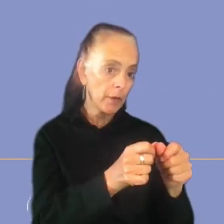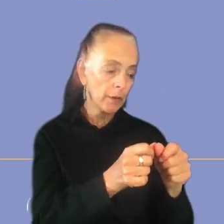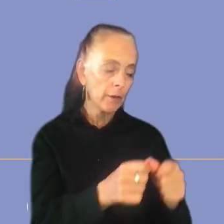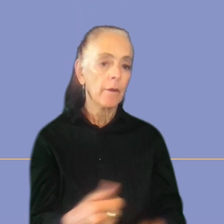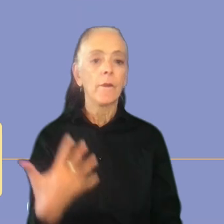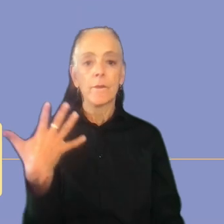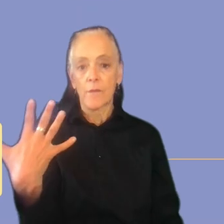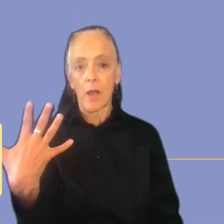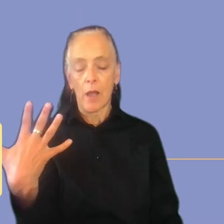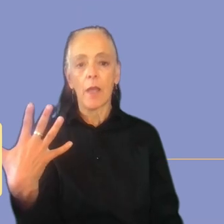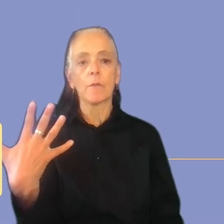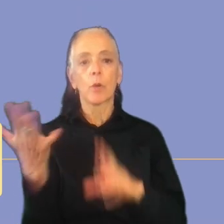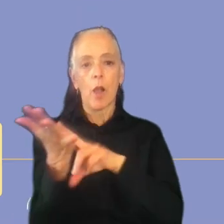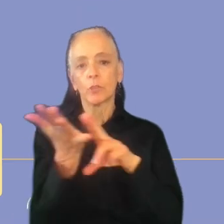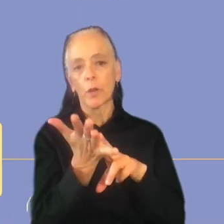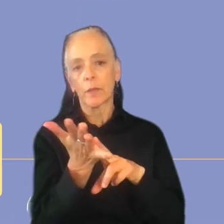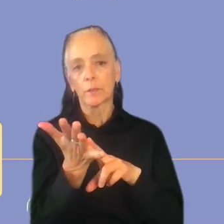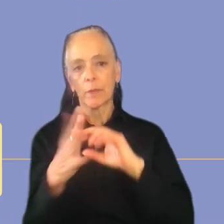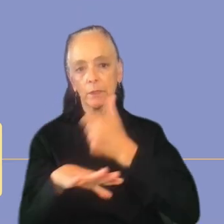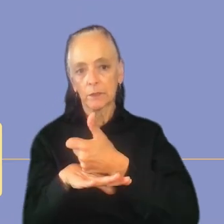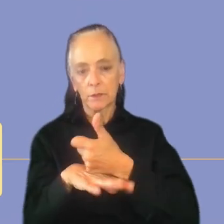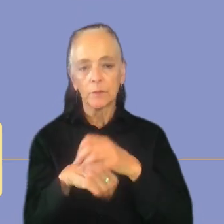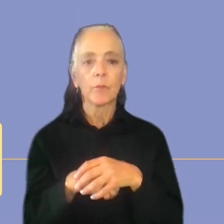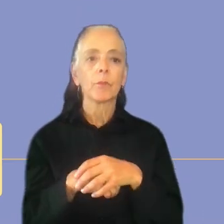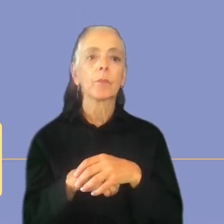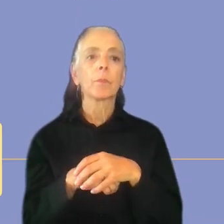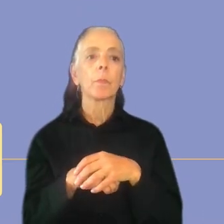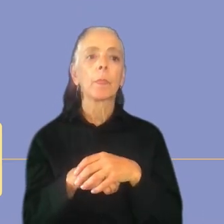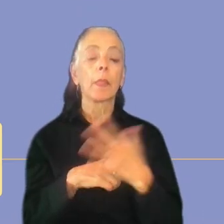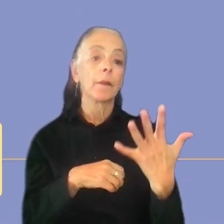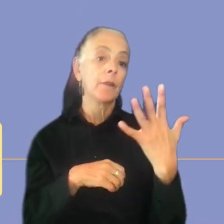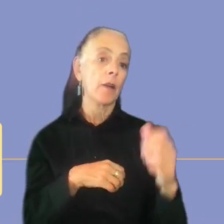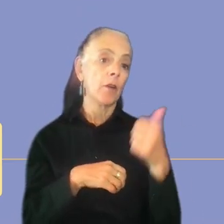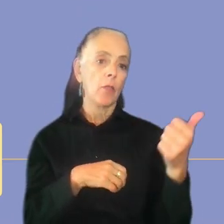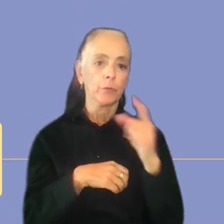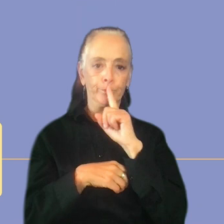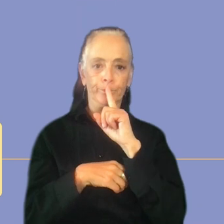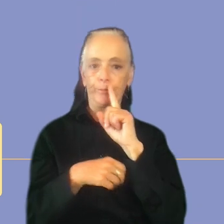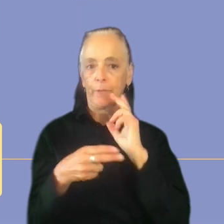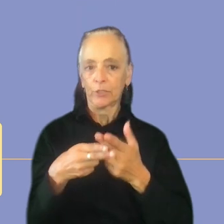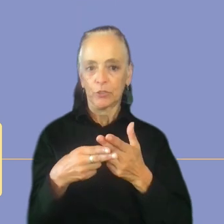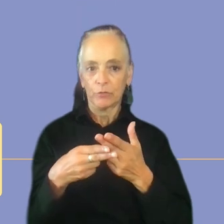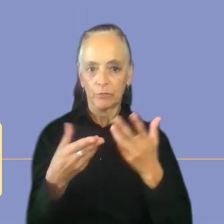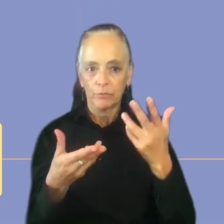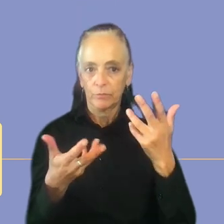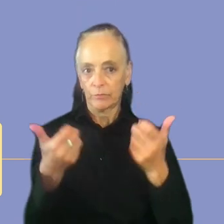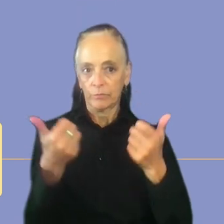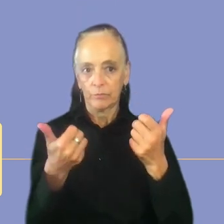were contract based. You also had five orders that didn't clearly mention what was